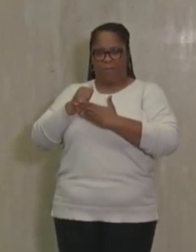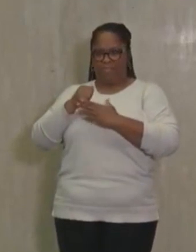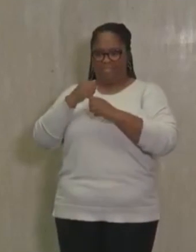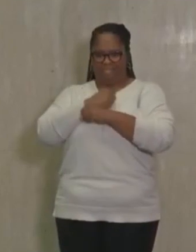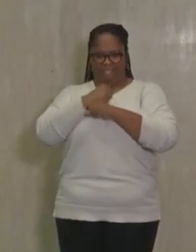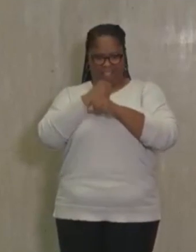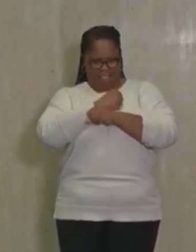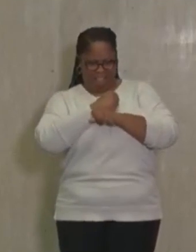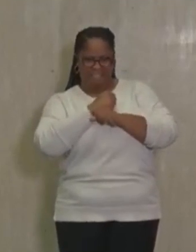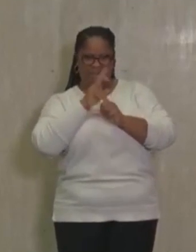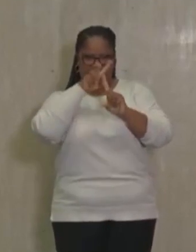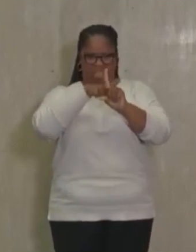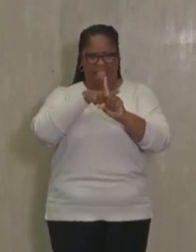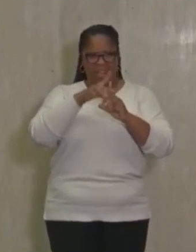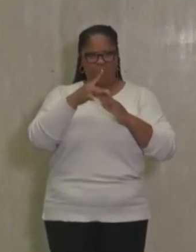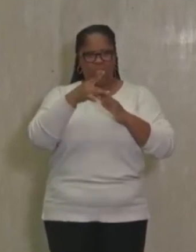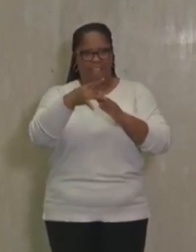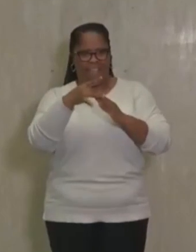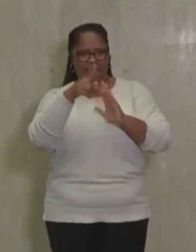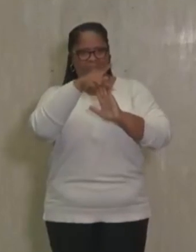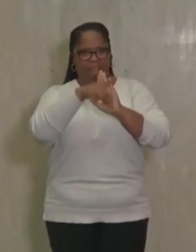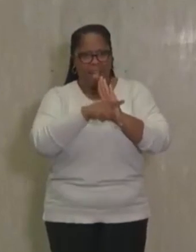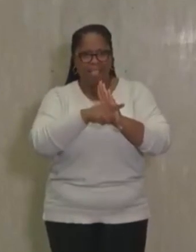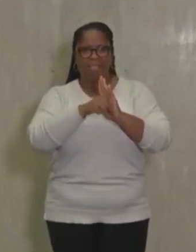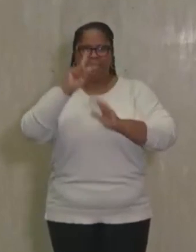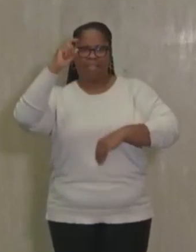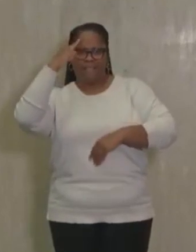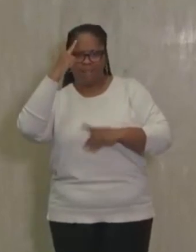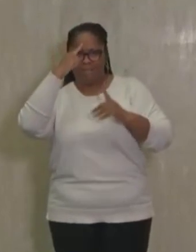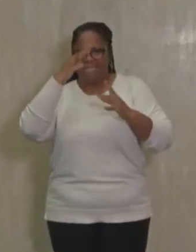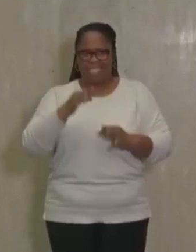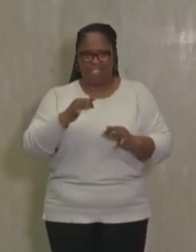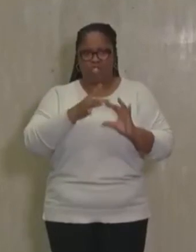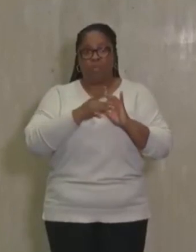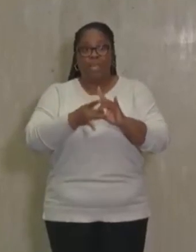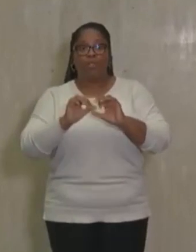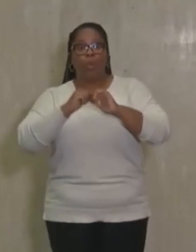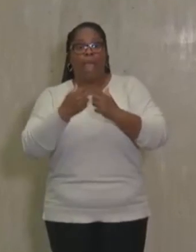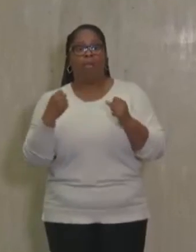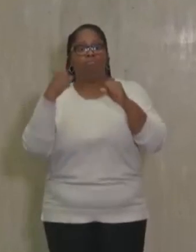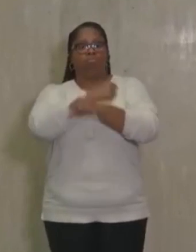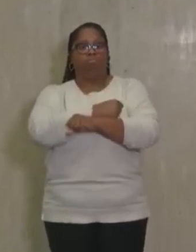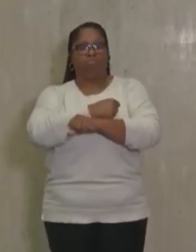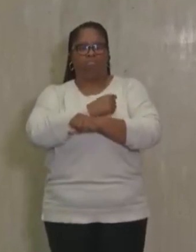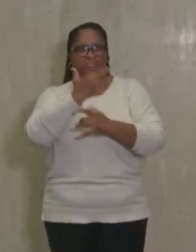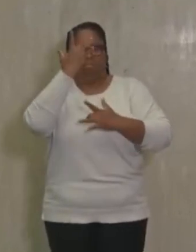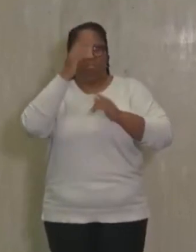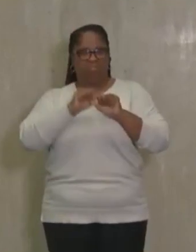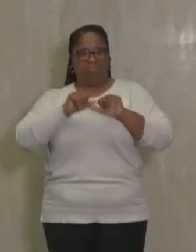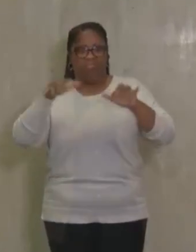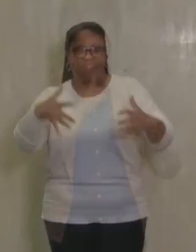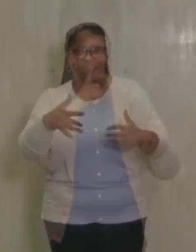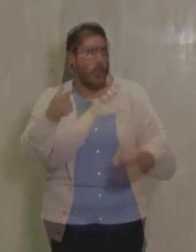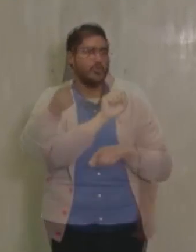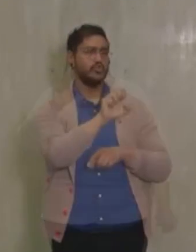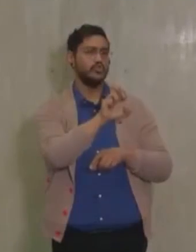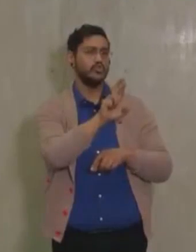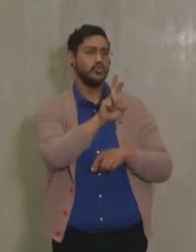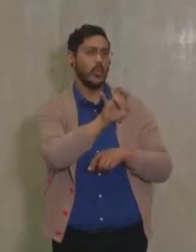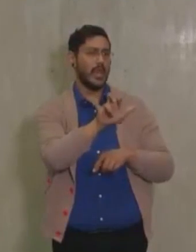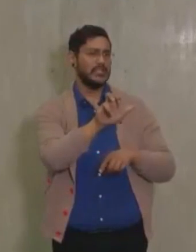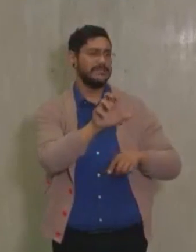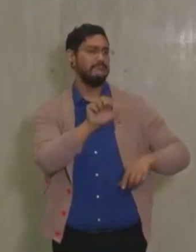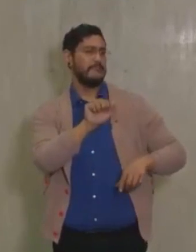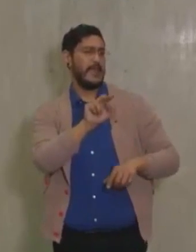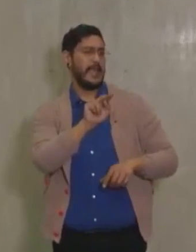decisions about how to combat this epidemic. Thank you. Grace, we are ready for questions. It came